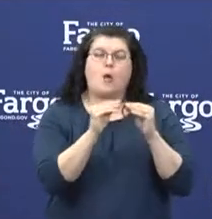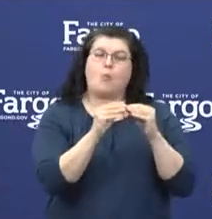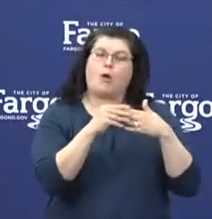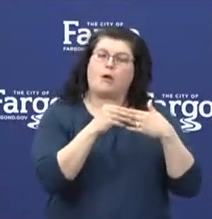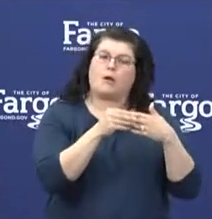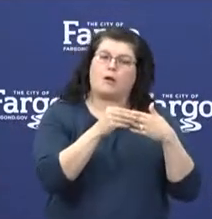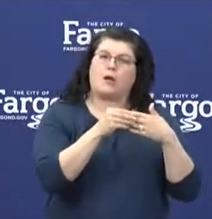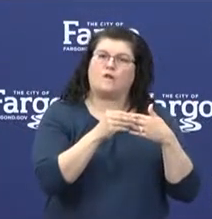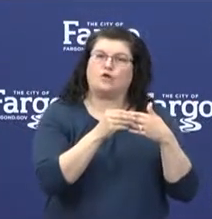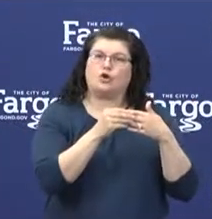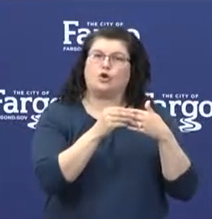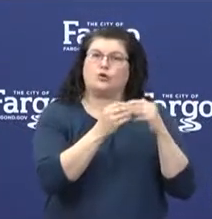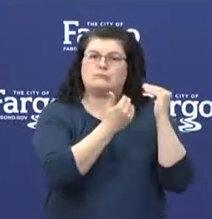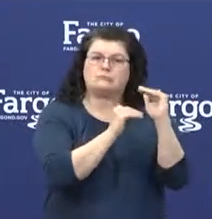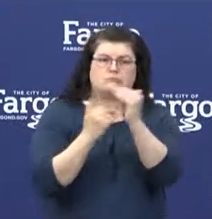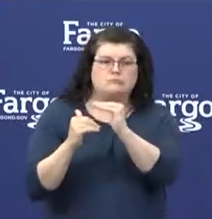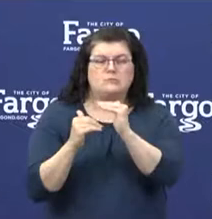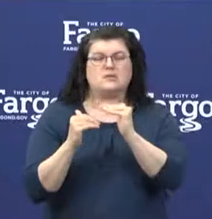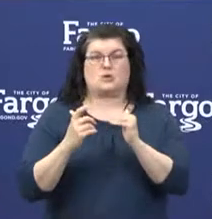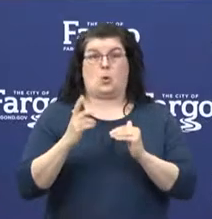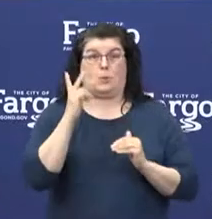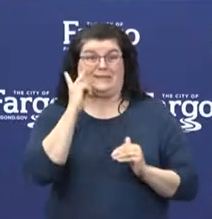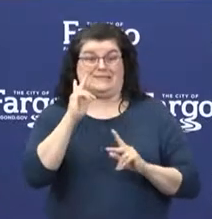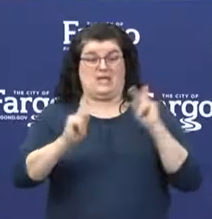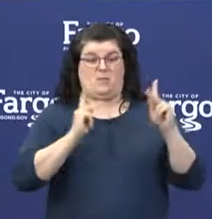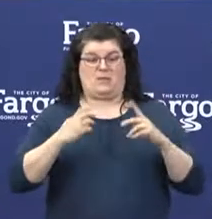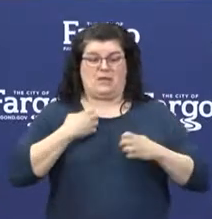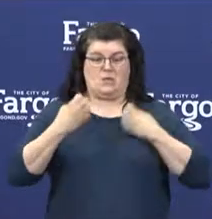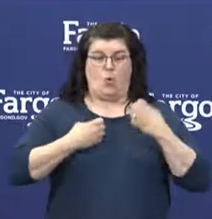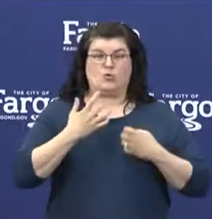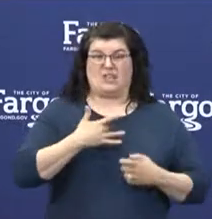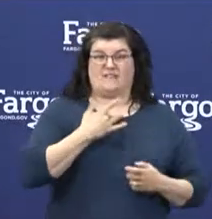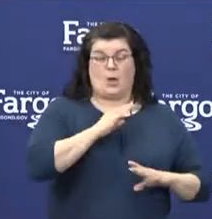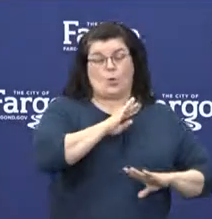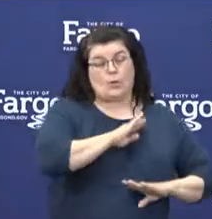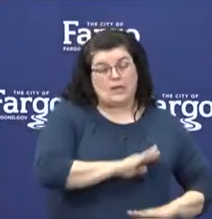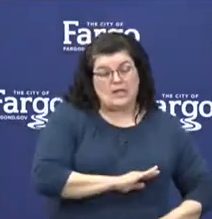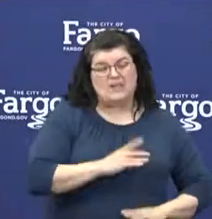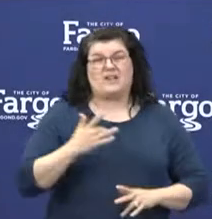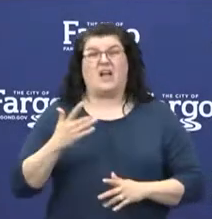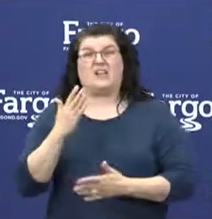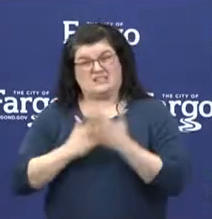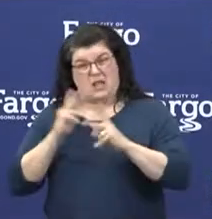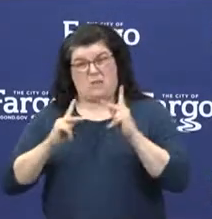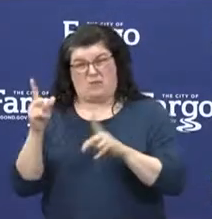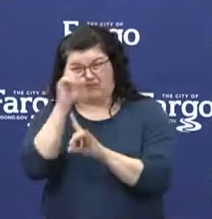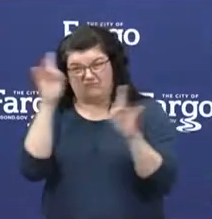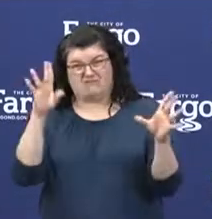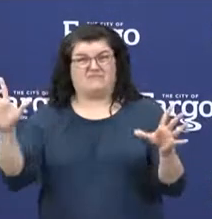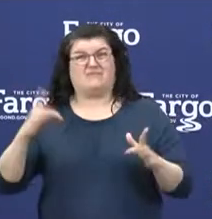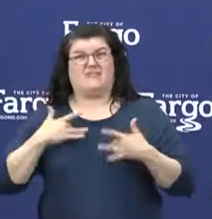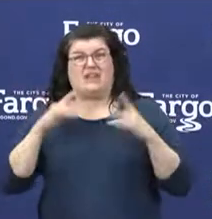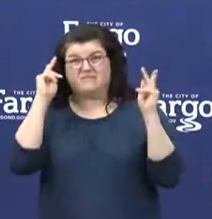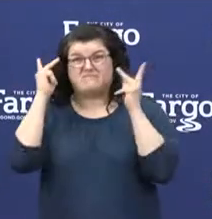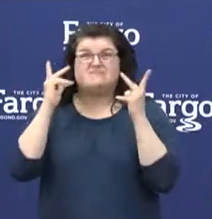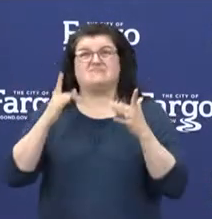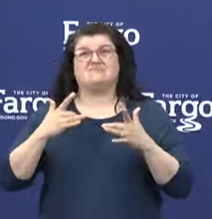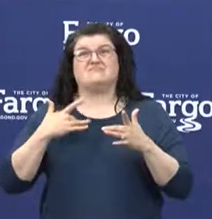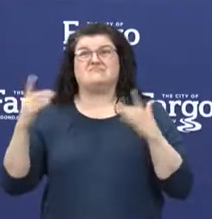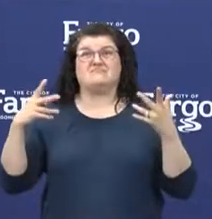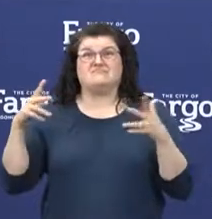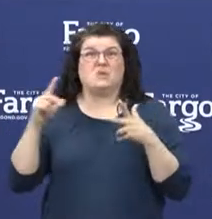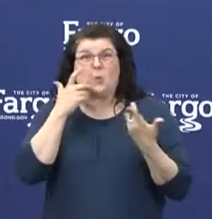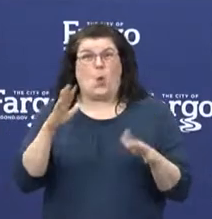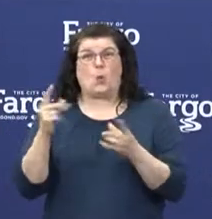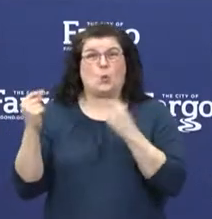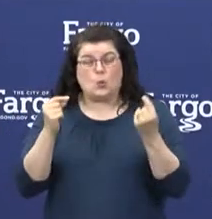you really see a wide range of emotions from relief to fear or panic. Everyone responds to stress differently based on their